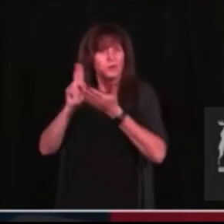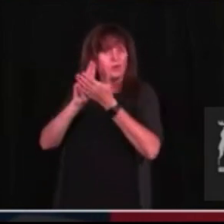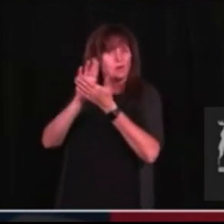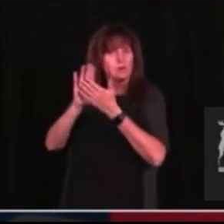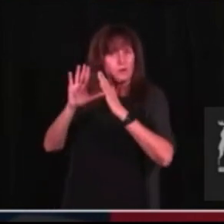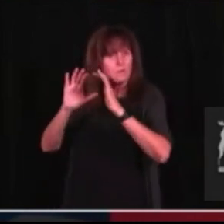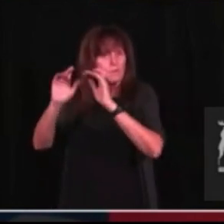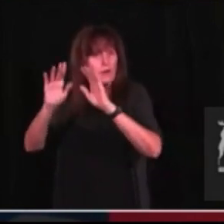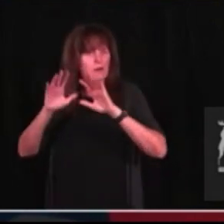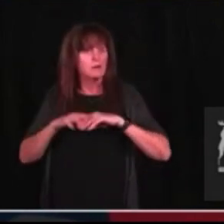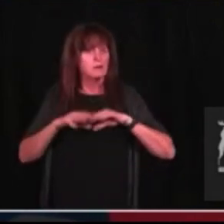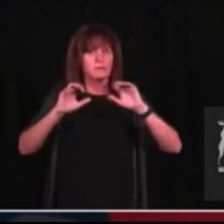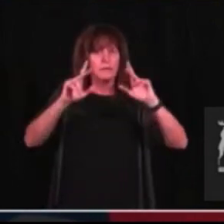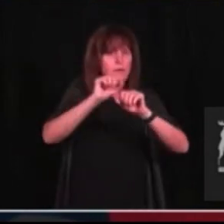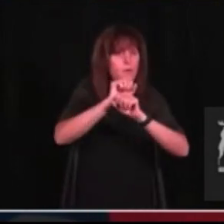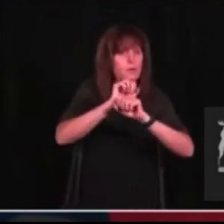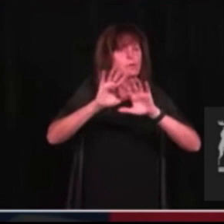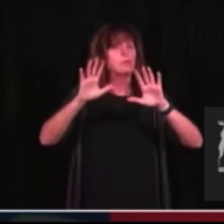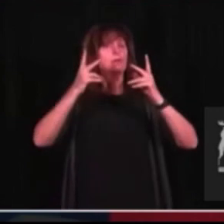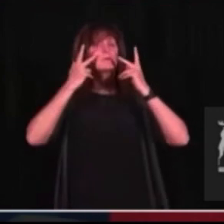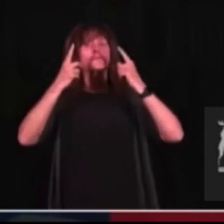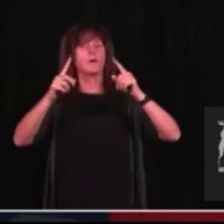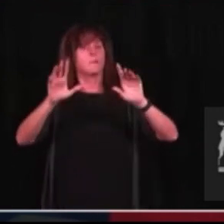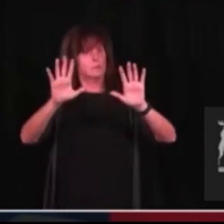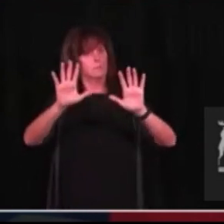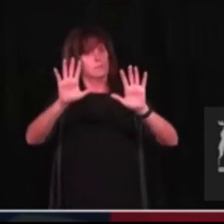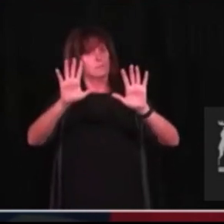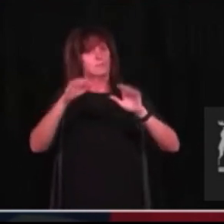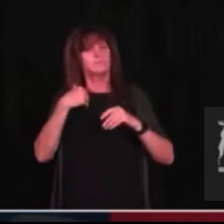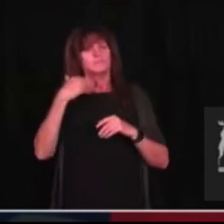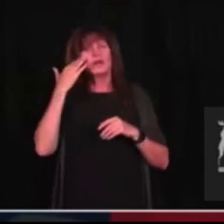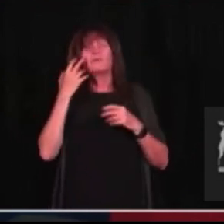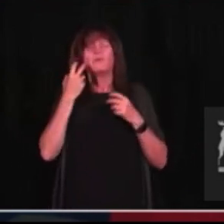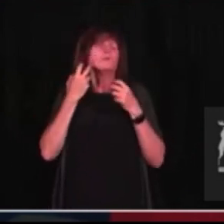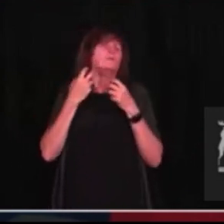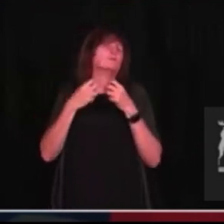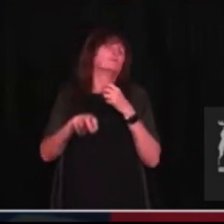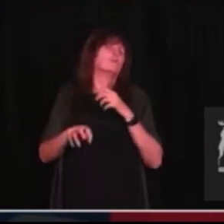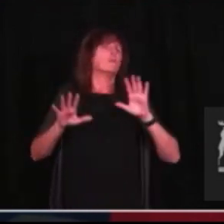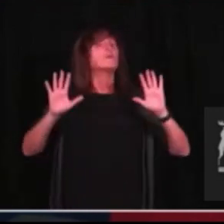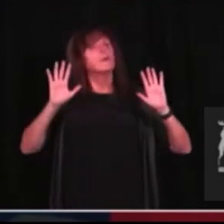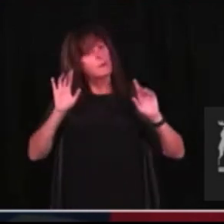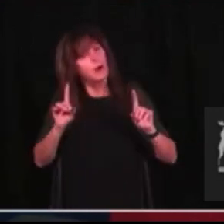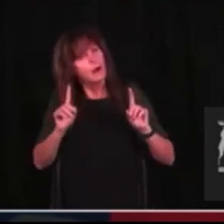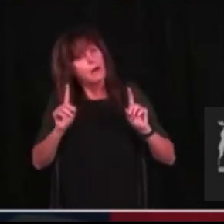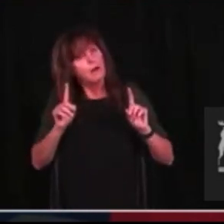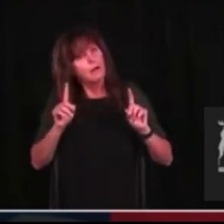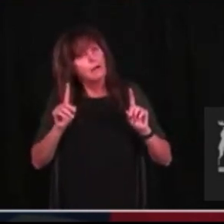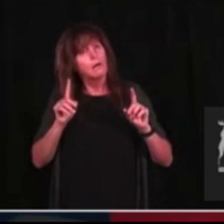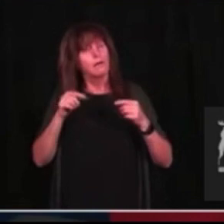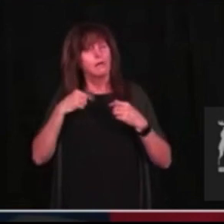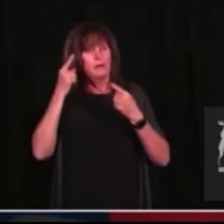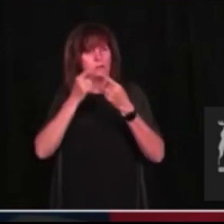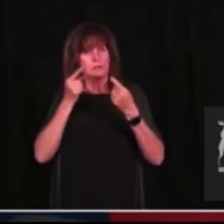students are back in school. But, folks, I know it's difficult. But we have to unite the province and people we will get through